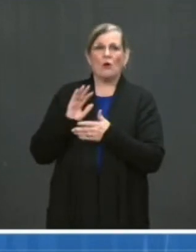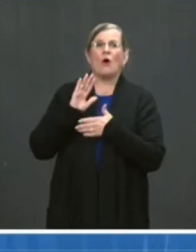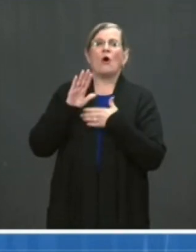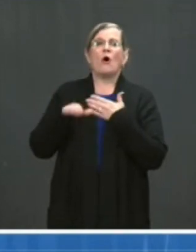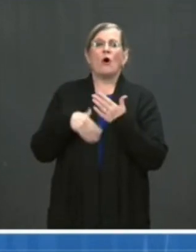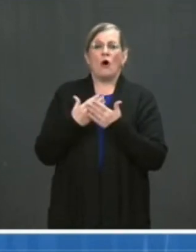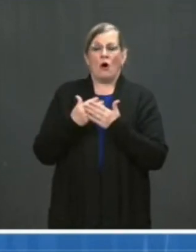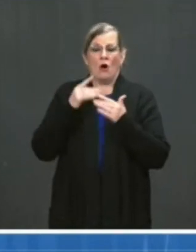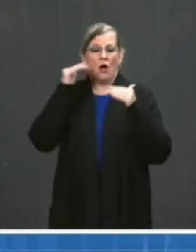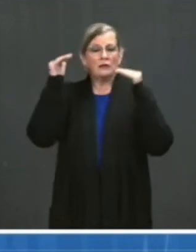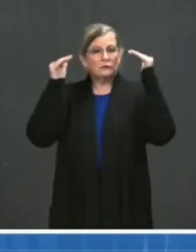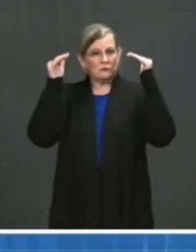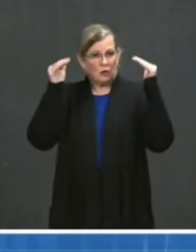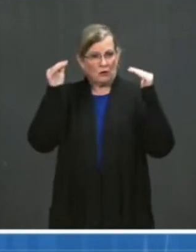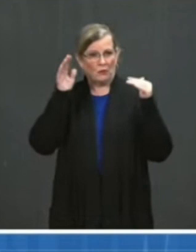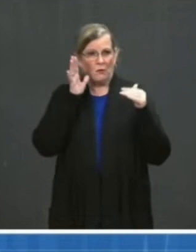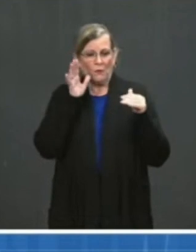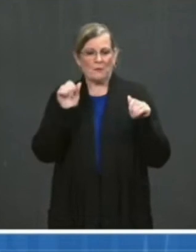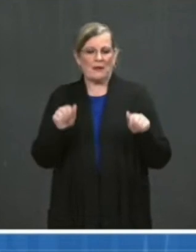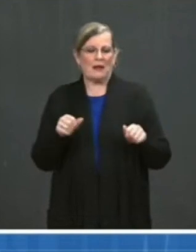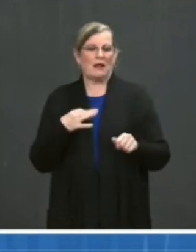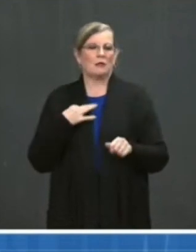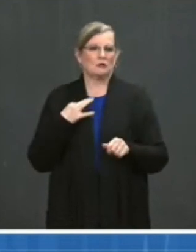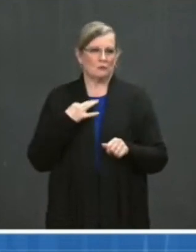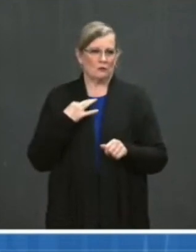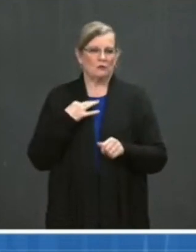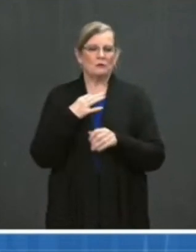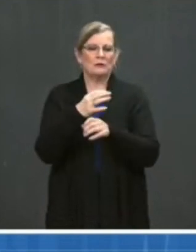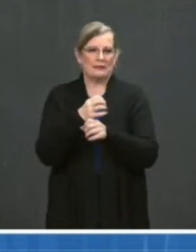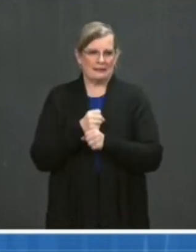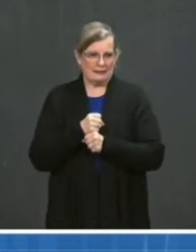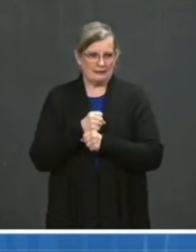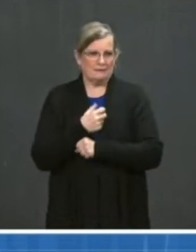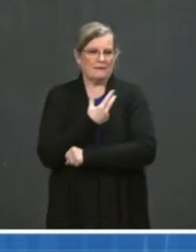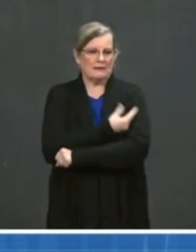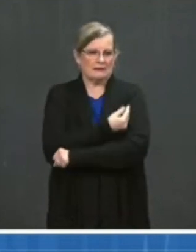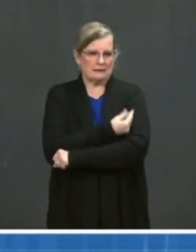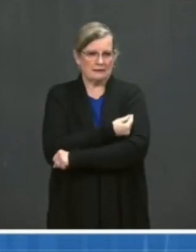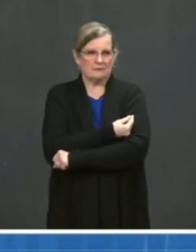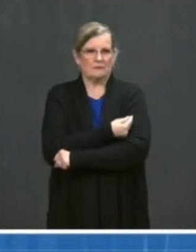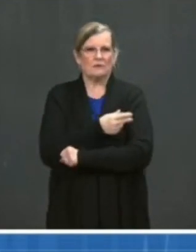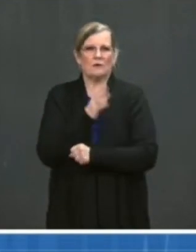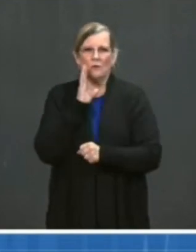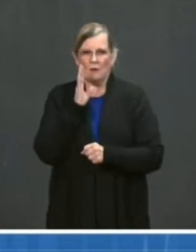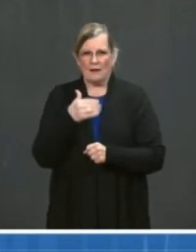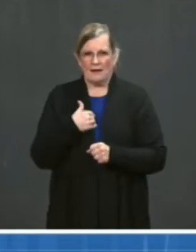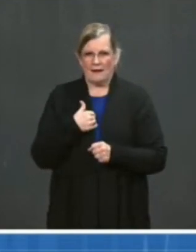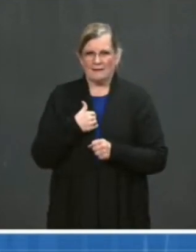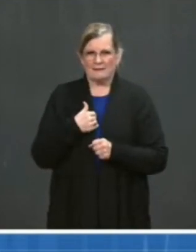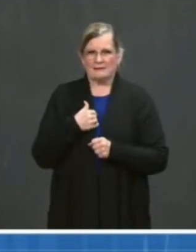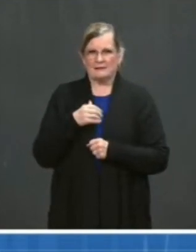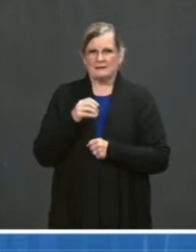and 90 percent of Americans will have a vaccine site within five miles of where they live.